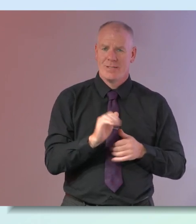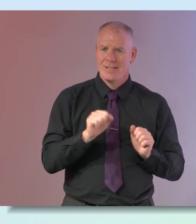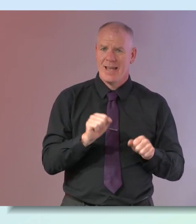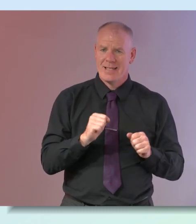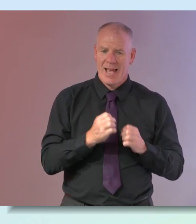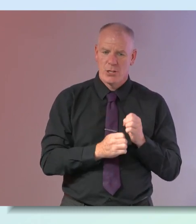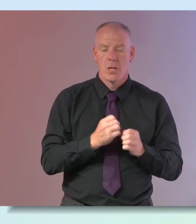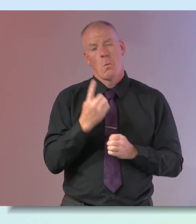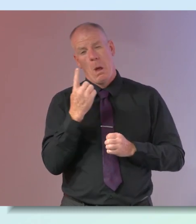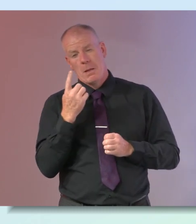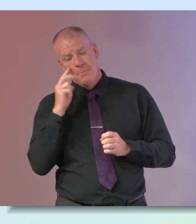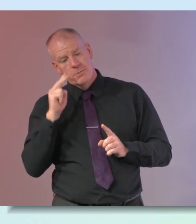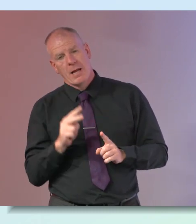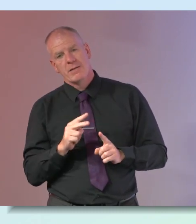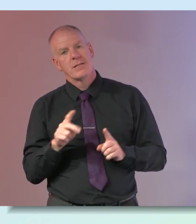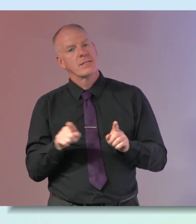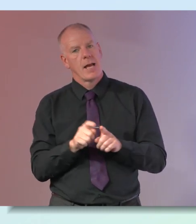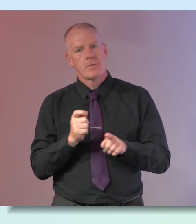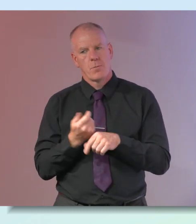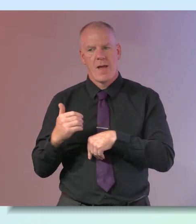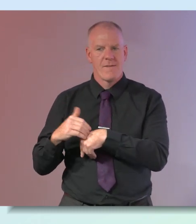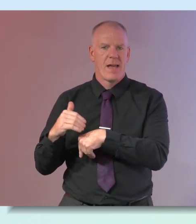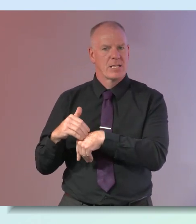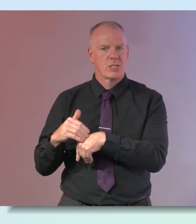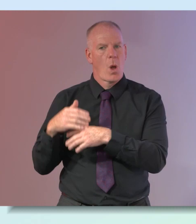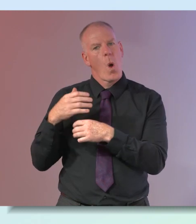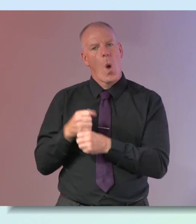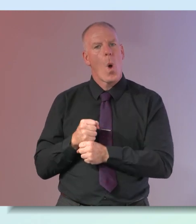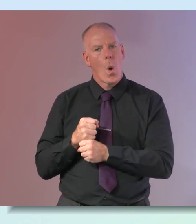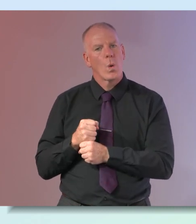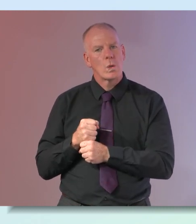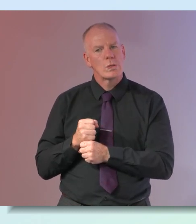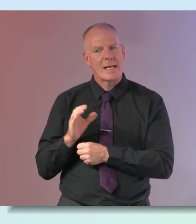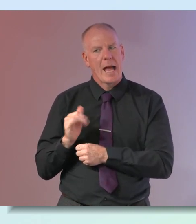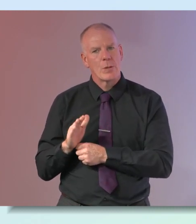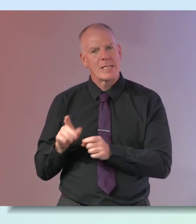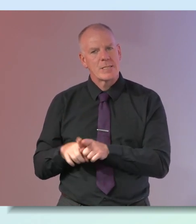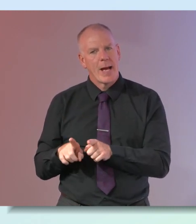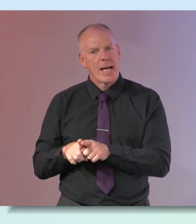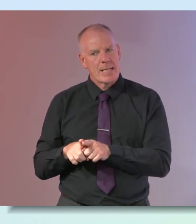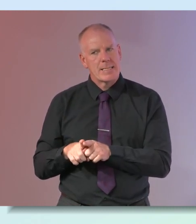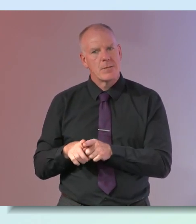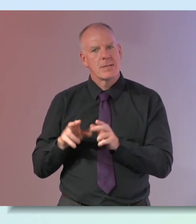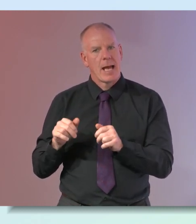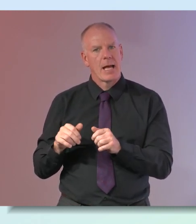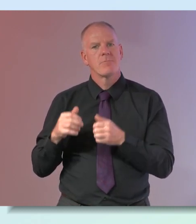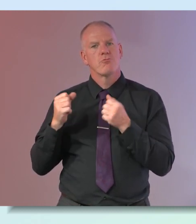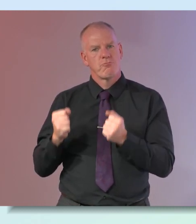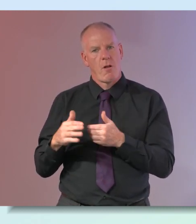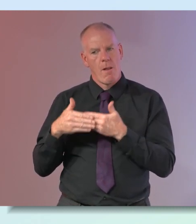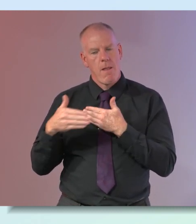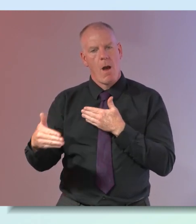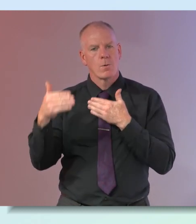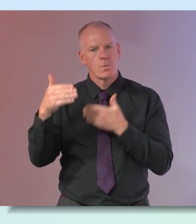that's one way of looking at it but we're very very efficient energy storage machines so we're incredibly good at endurance exercise and